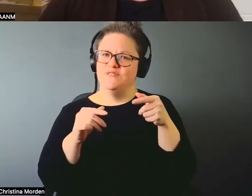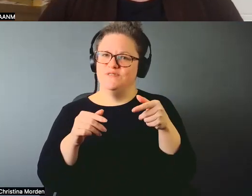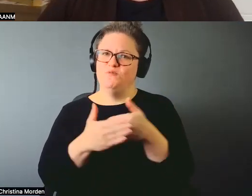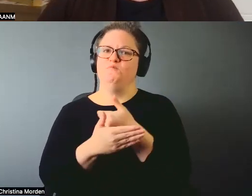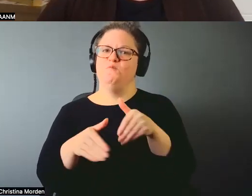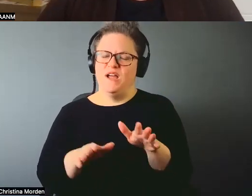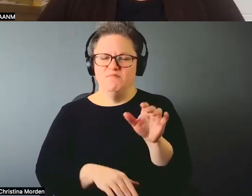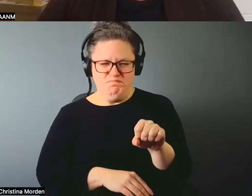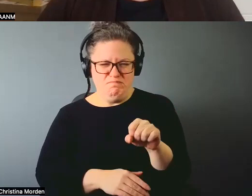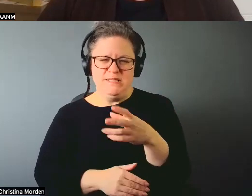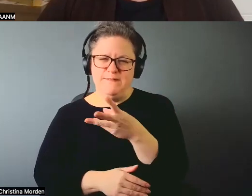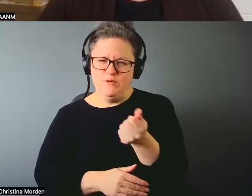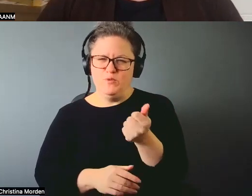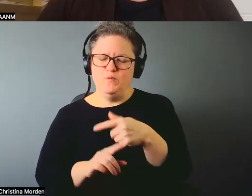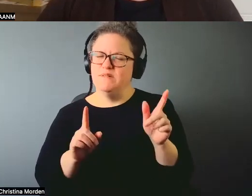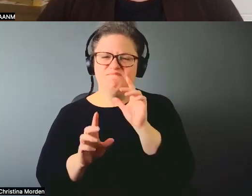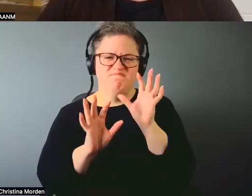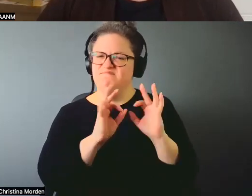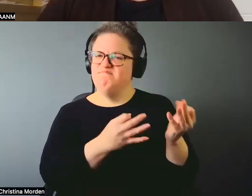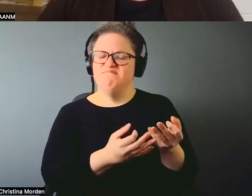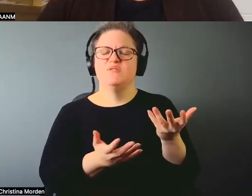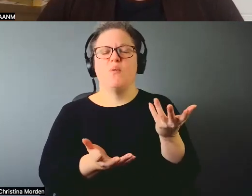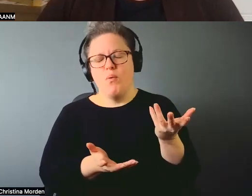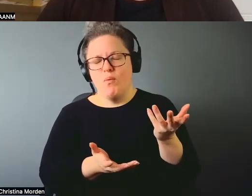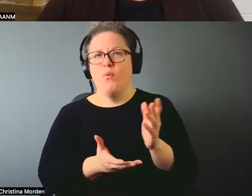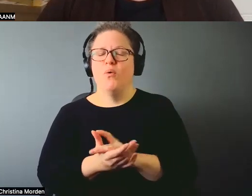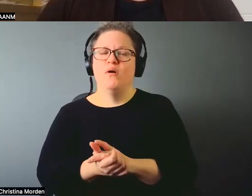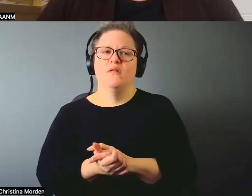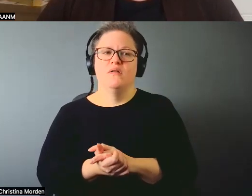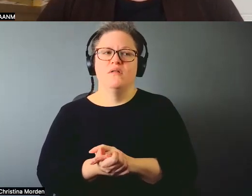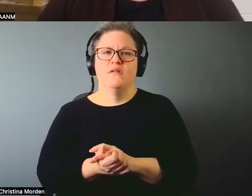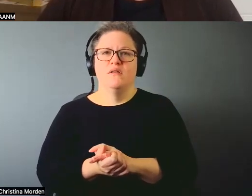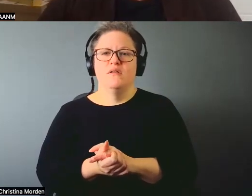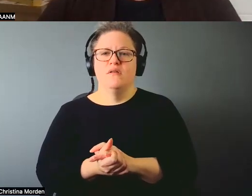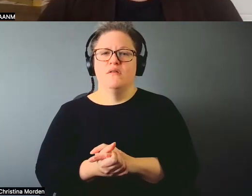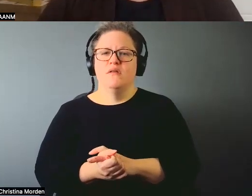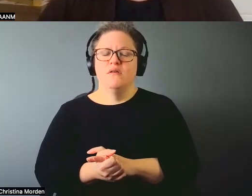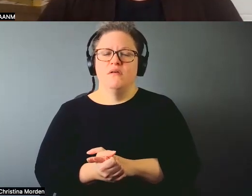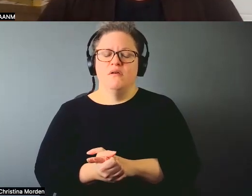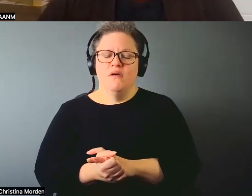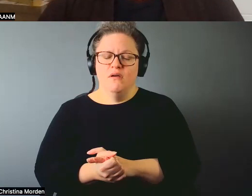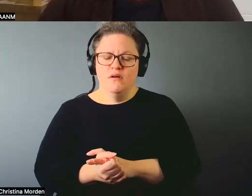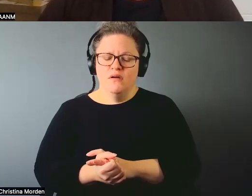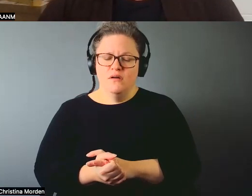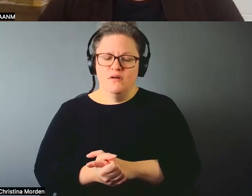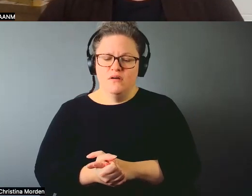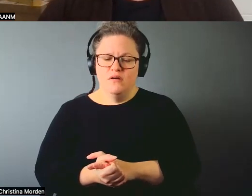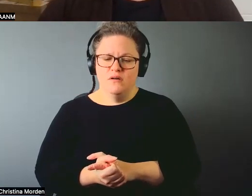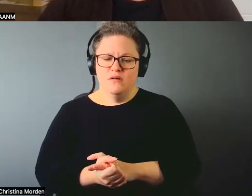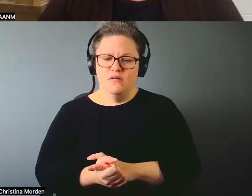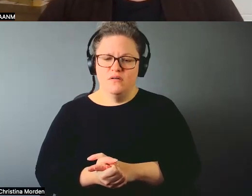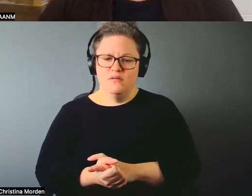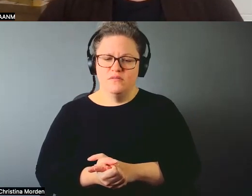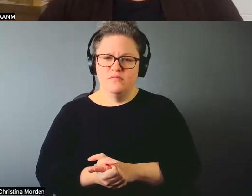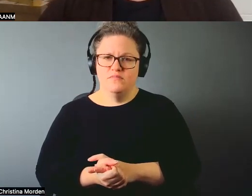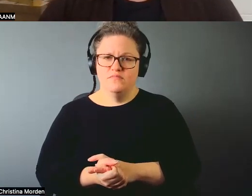but yeah, just talking about death in the way of. You know, how